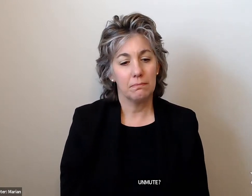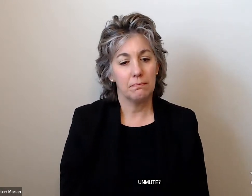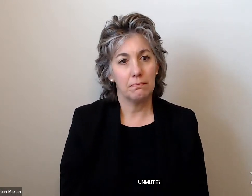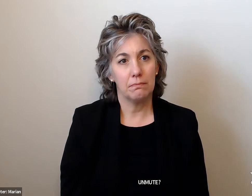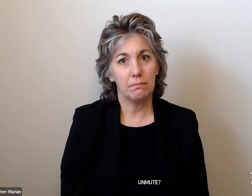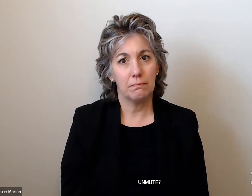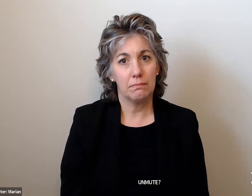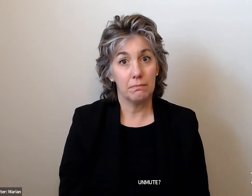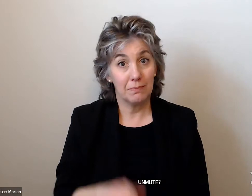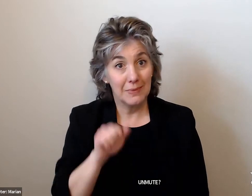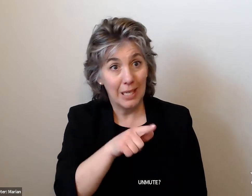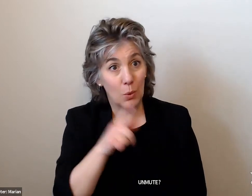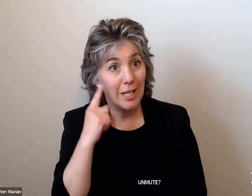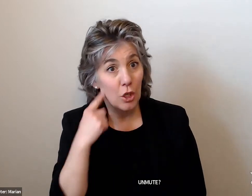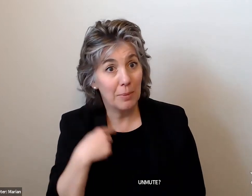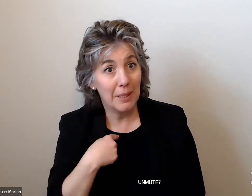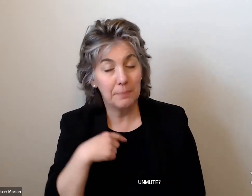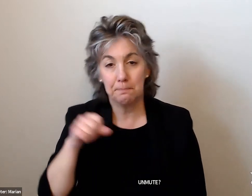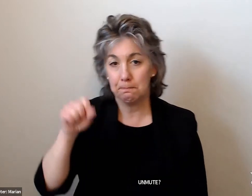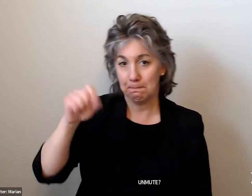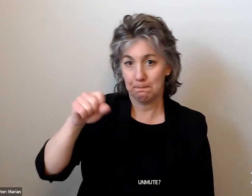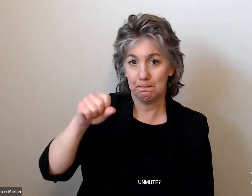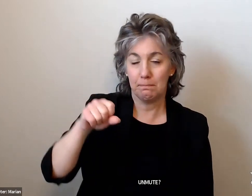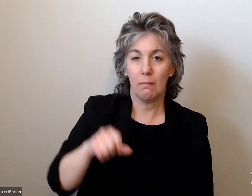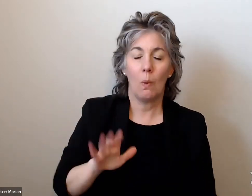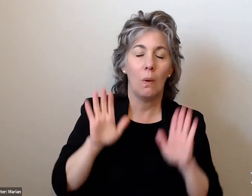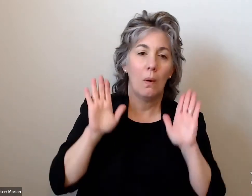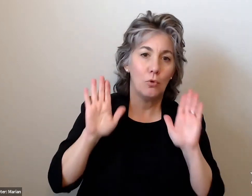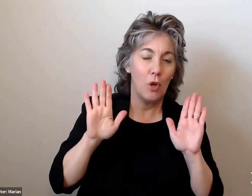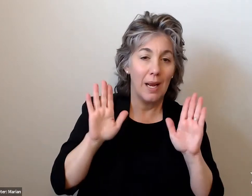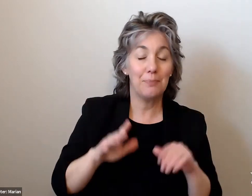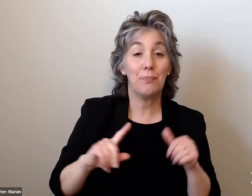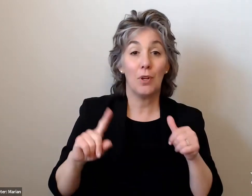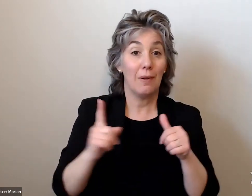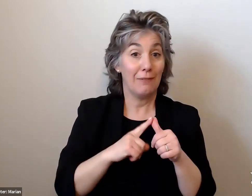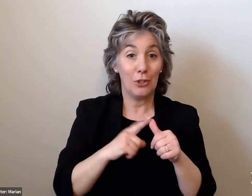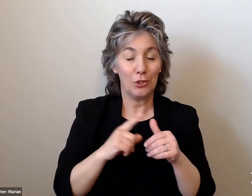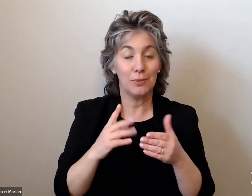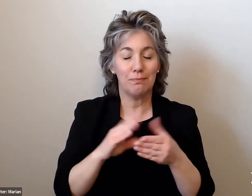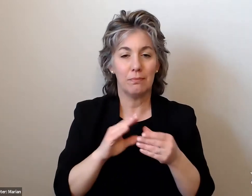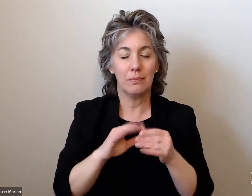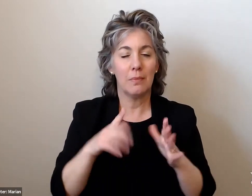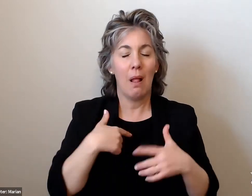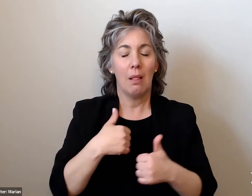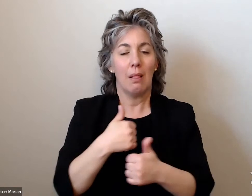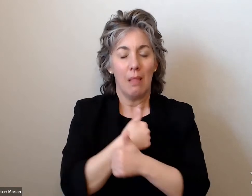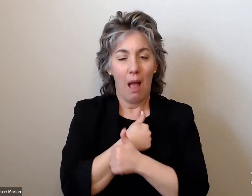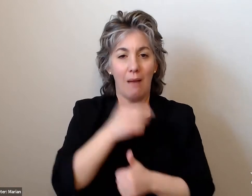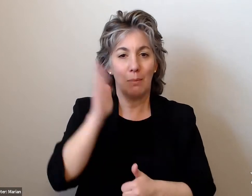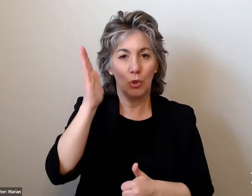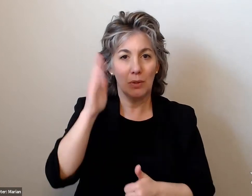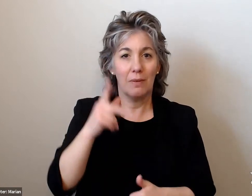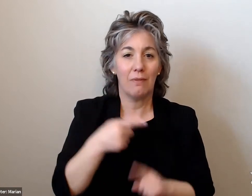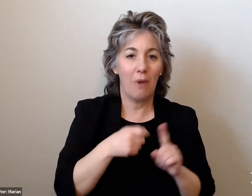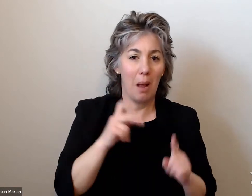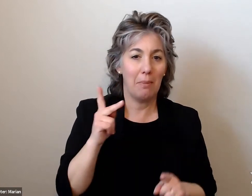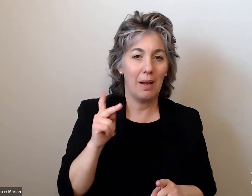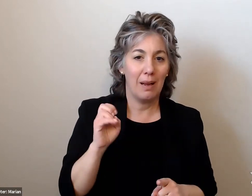Can everyone hear me? Yes, we can. Oh, great. First of all, I absolutely love the presentations from Kevin and Victor.